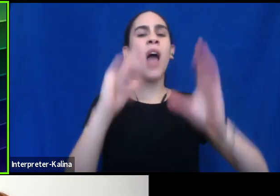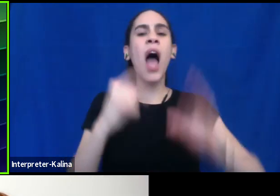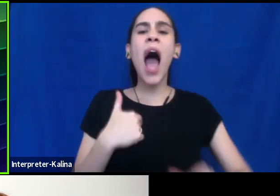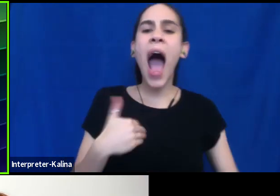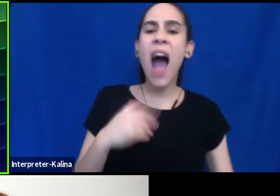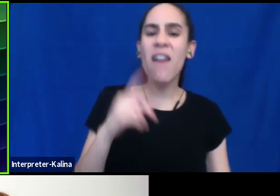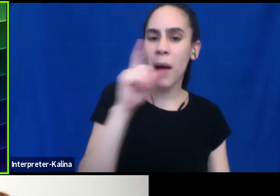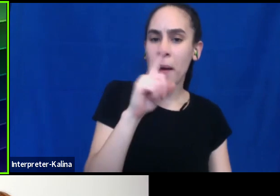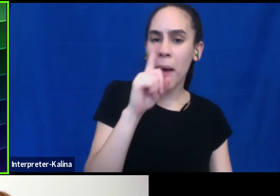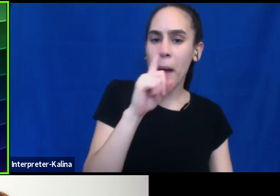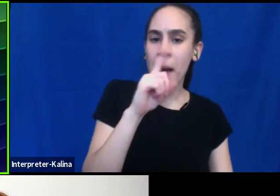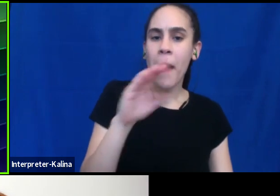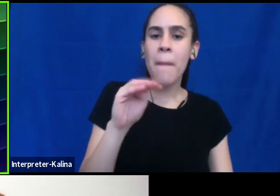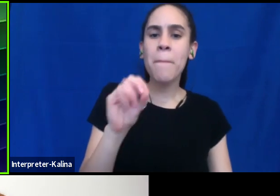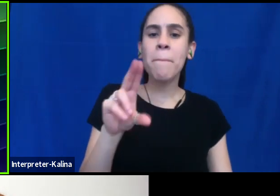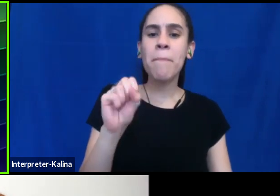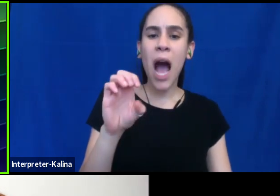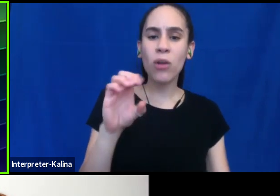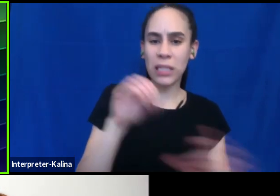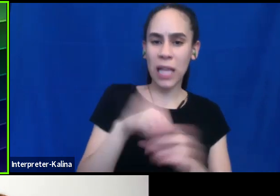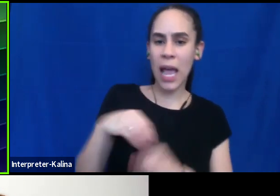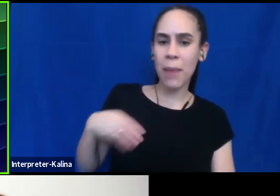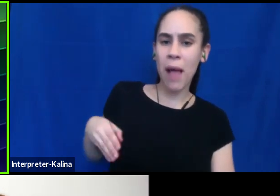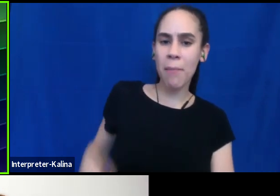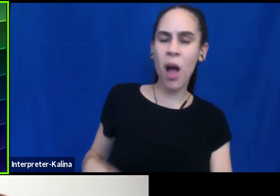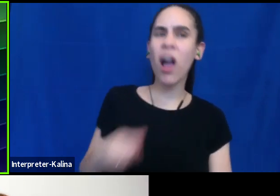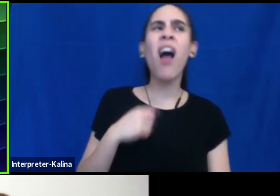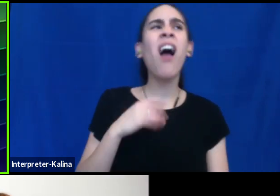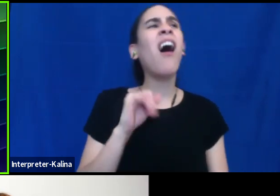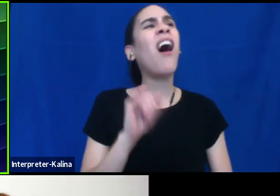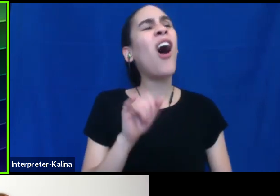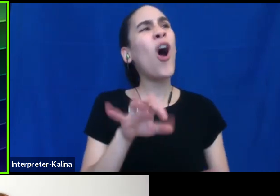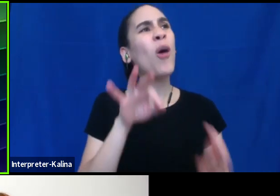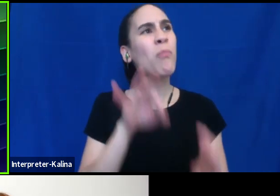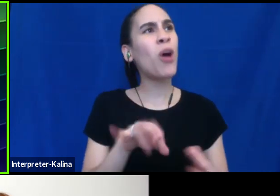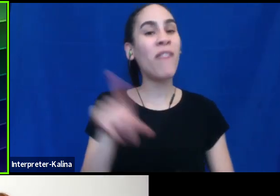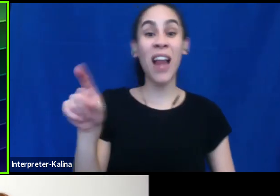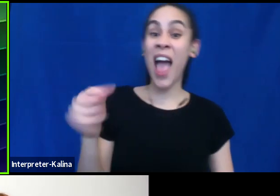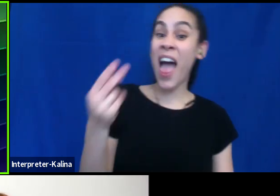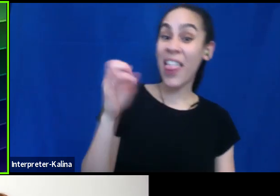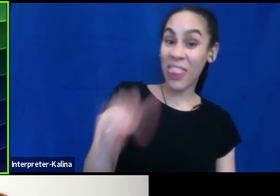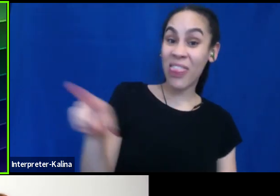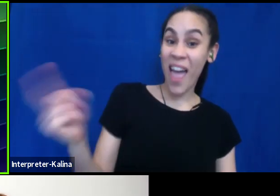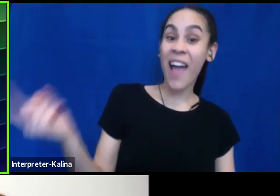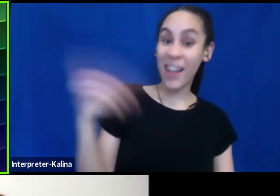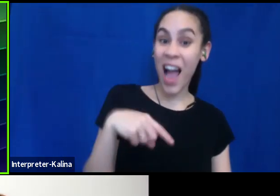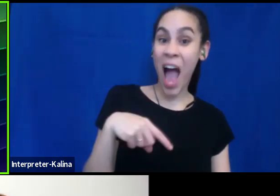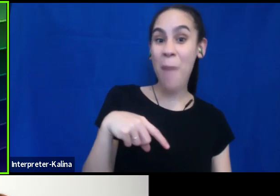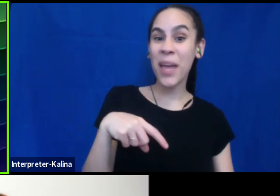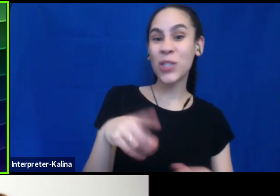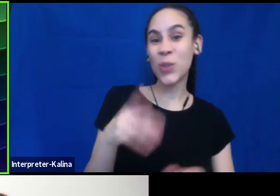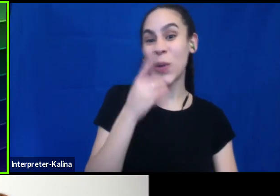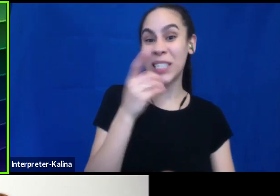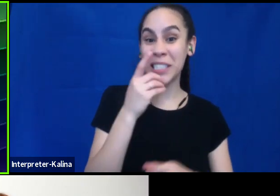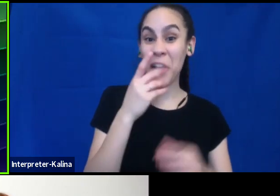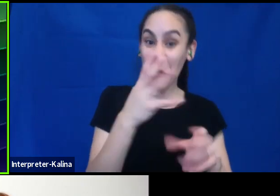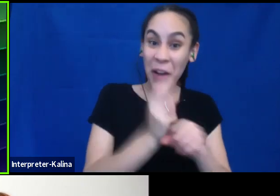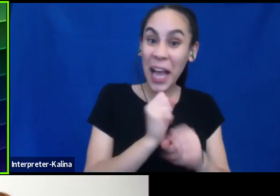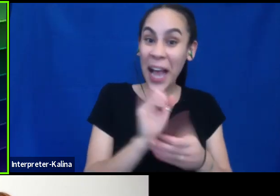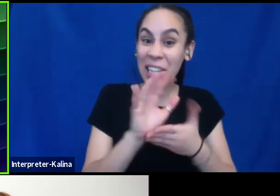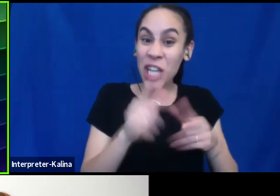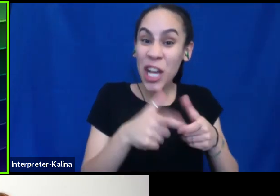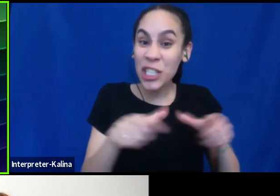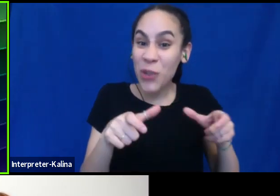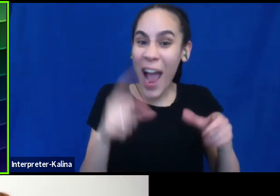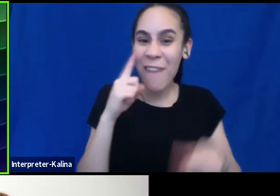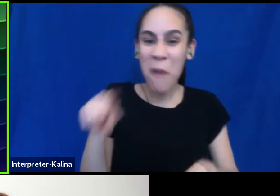you know, and I'm like, that's so, that's so perfect. Right. And so you're there coming to dinner, get out the mini cheese tray. Um, so those are just